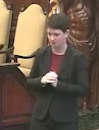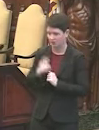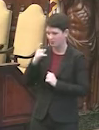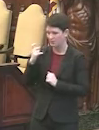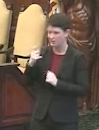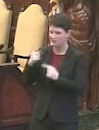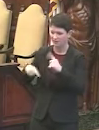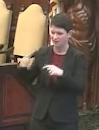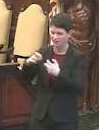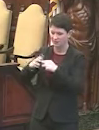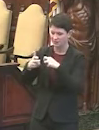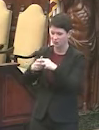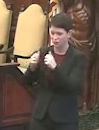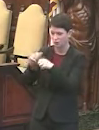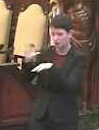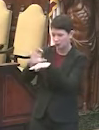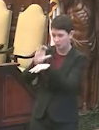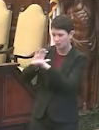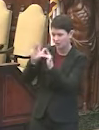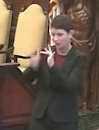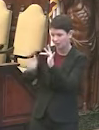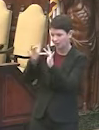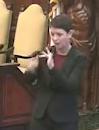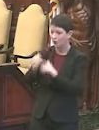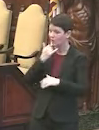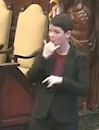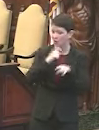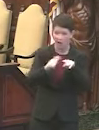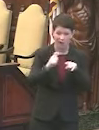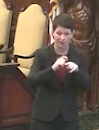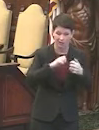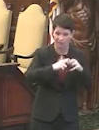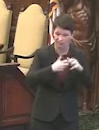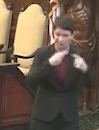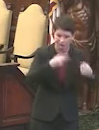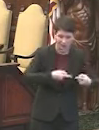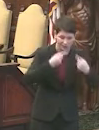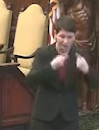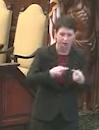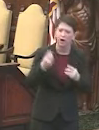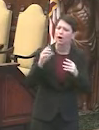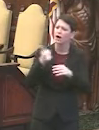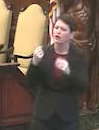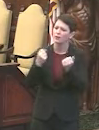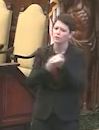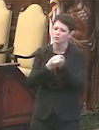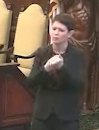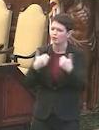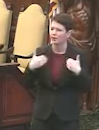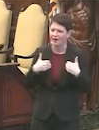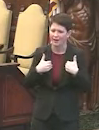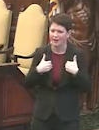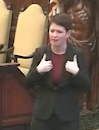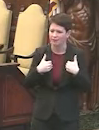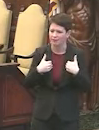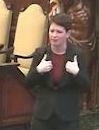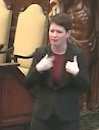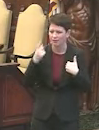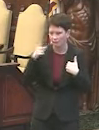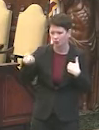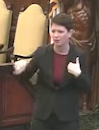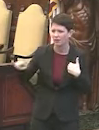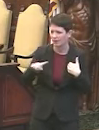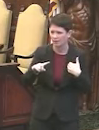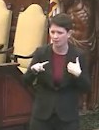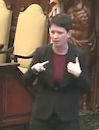de problemas con el computador o incluso por el teléfono. What sort of support are there available? Is there available for